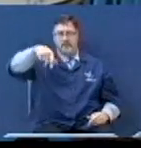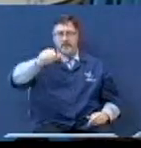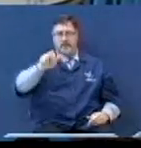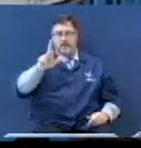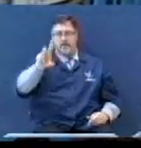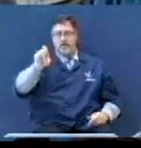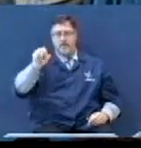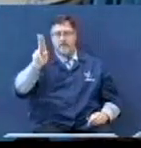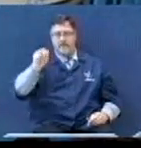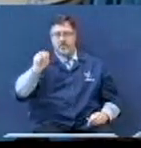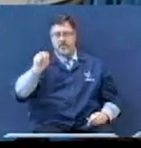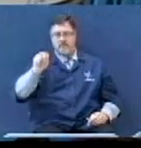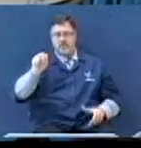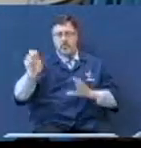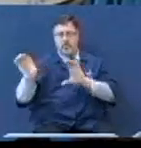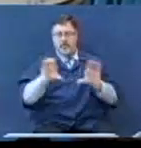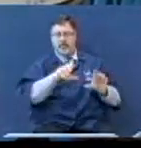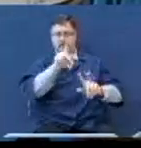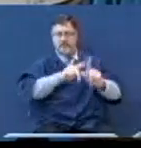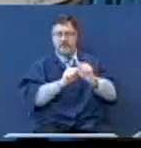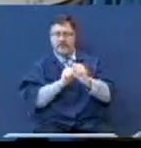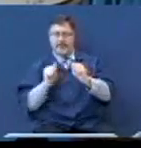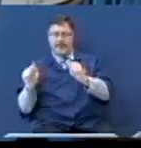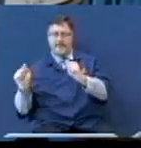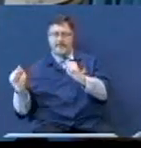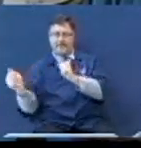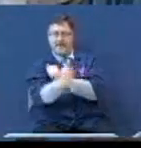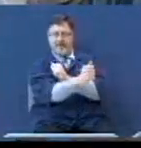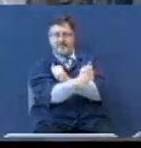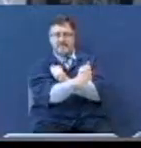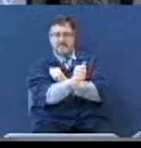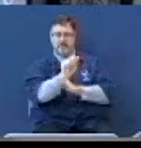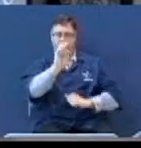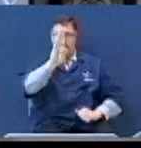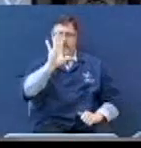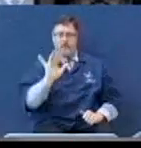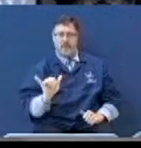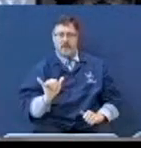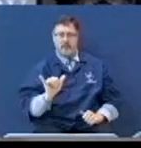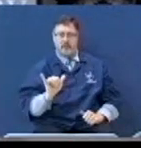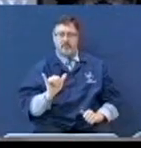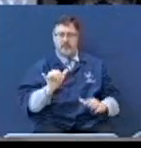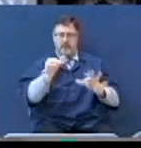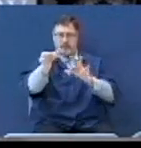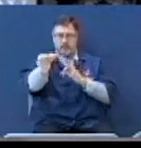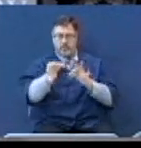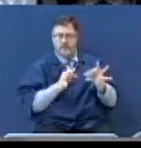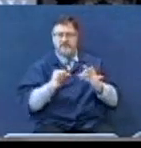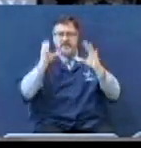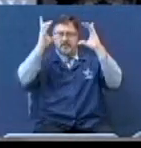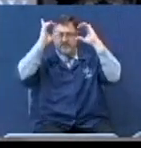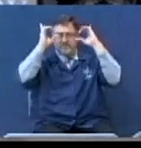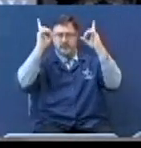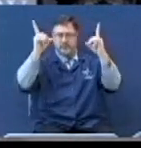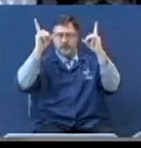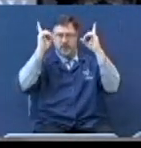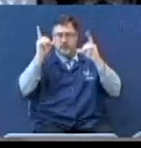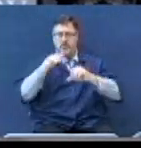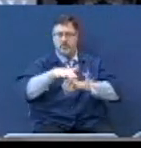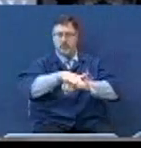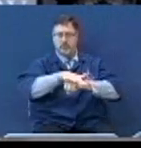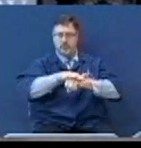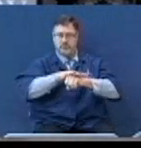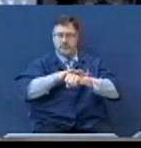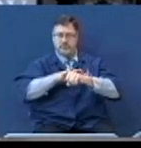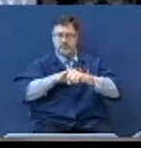they that pass by. I'm going to give you something here some more. I'm going to slow down a little bit because I'm going to explain some doctrine here that a lot of people got